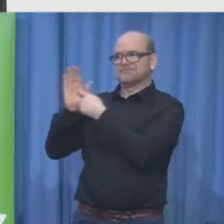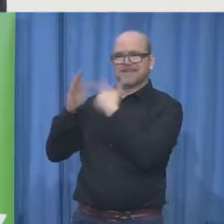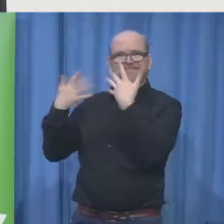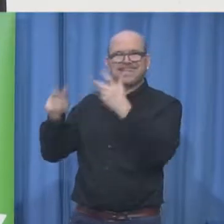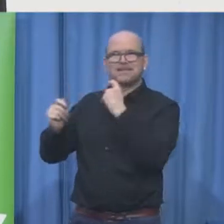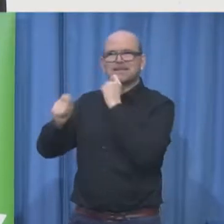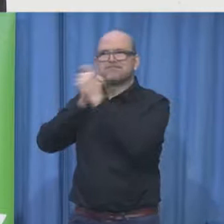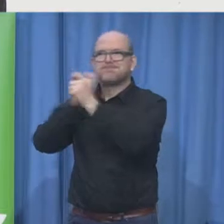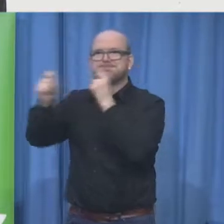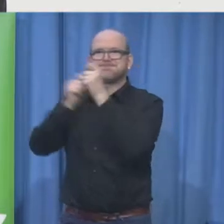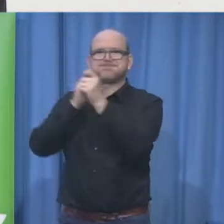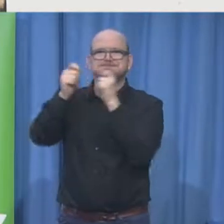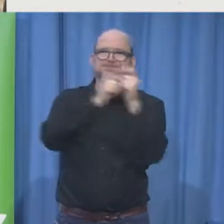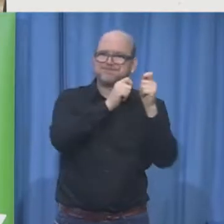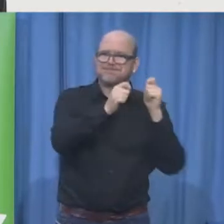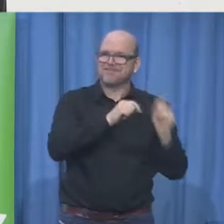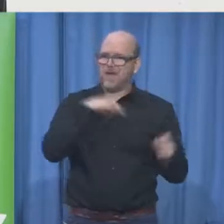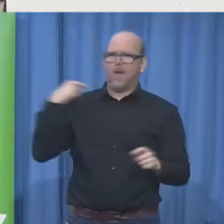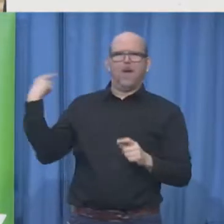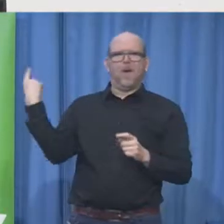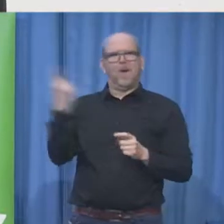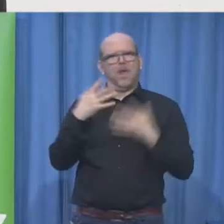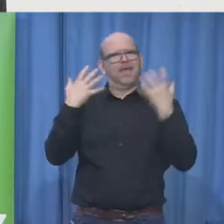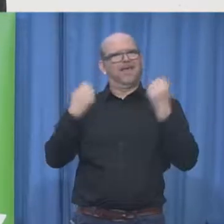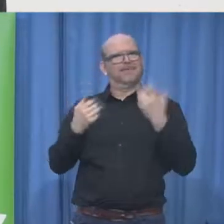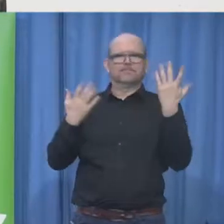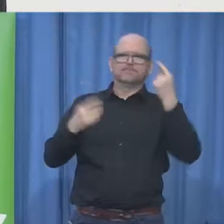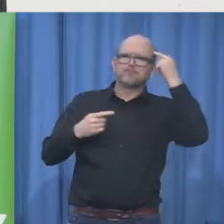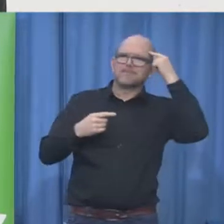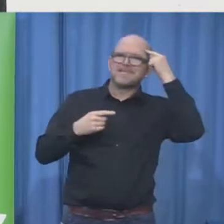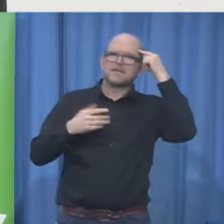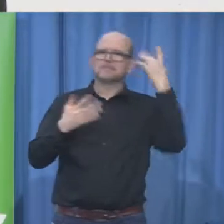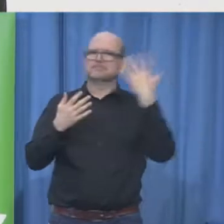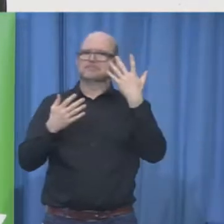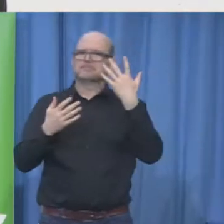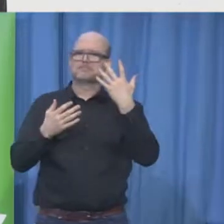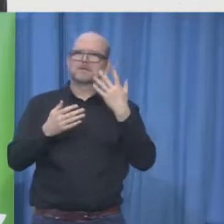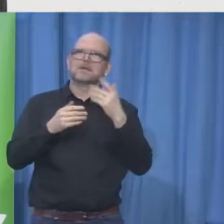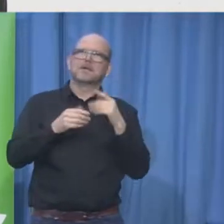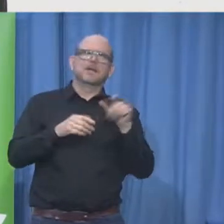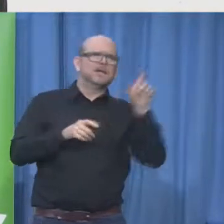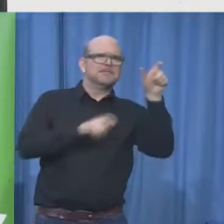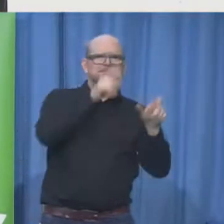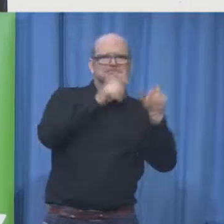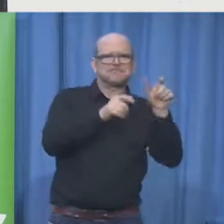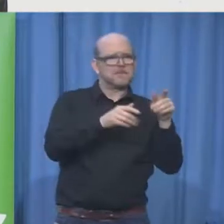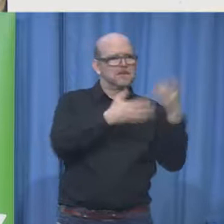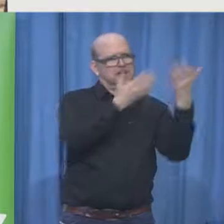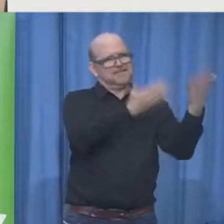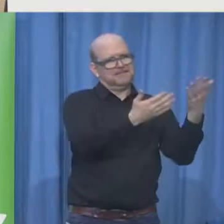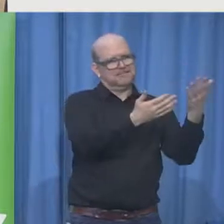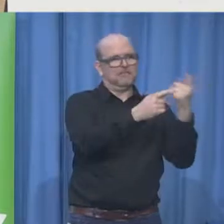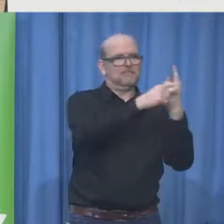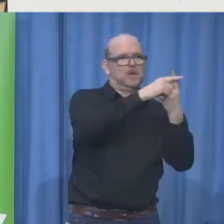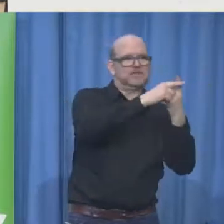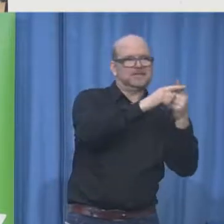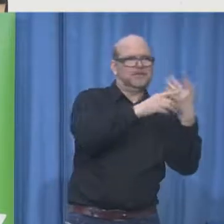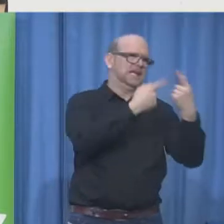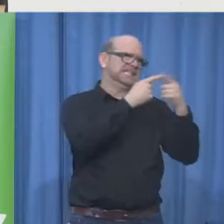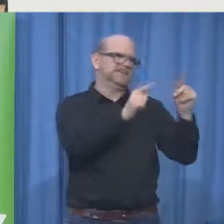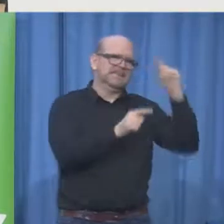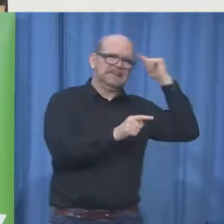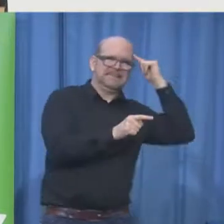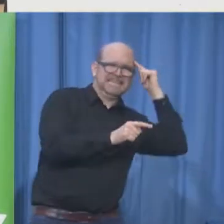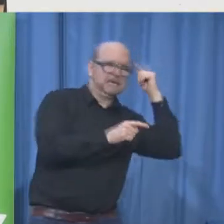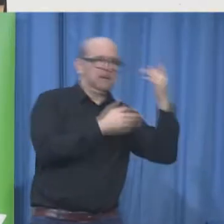person is all about and when you're a person with disability it's even more so I can tell you that in Access Israel